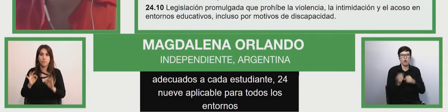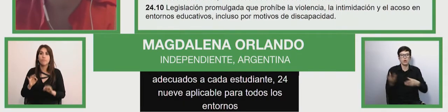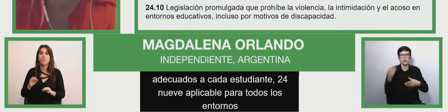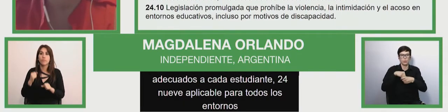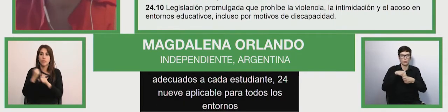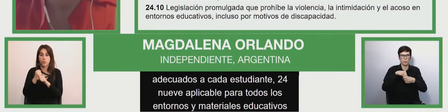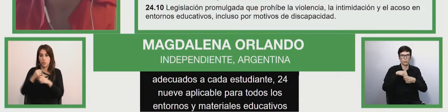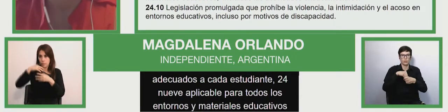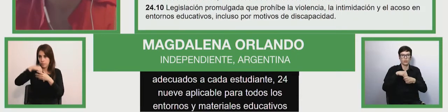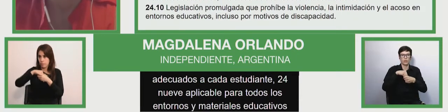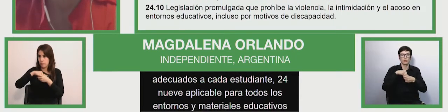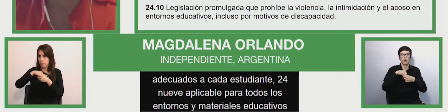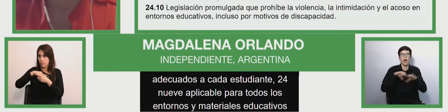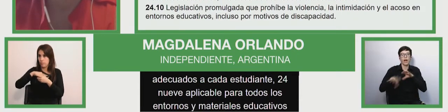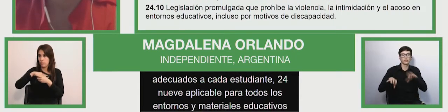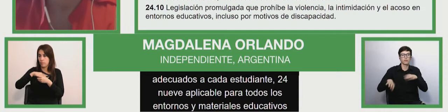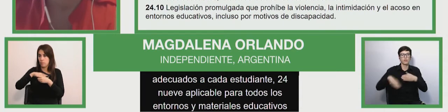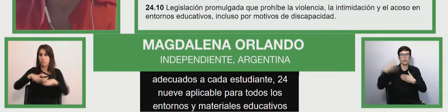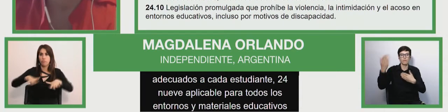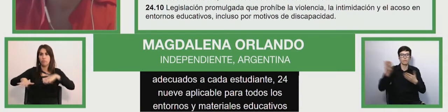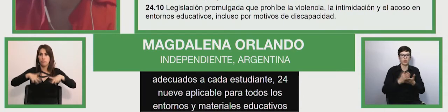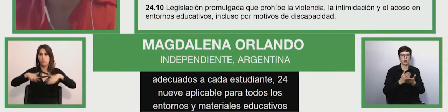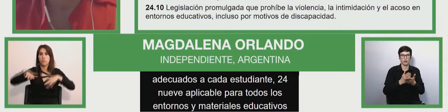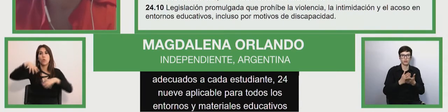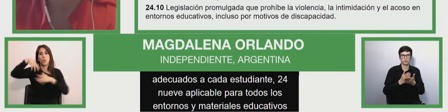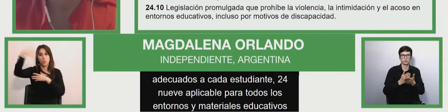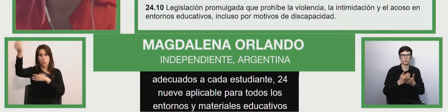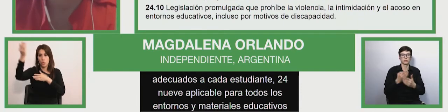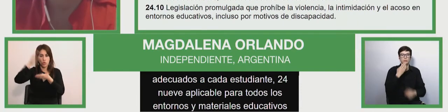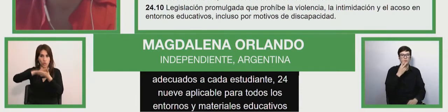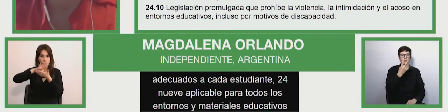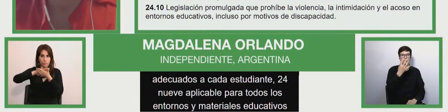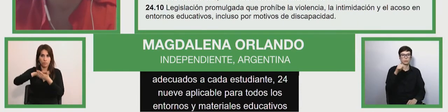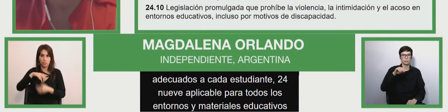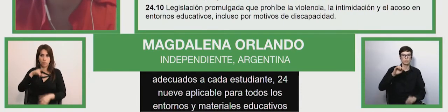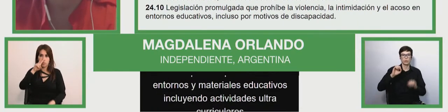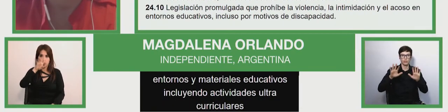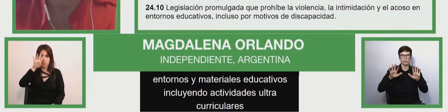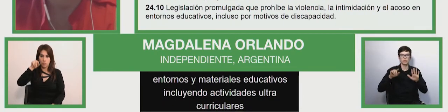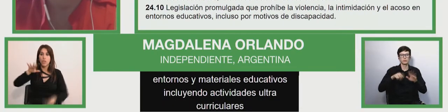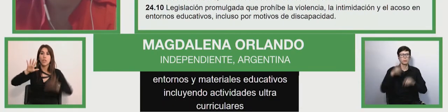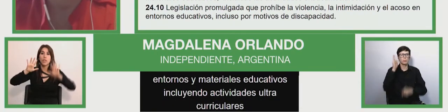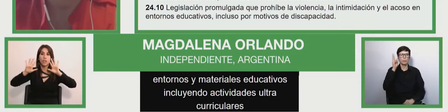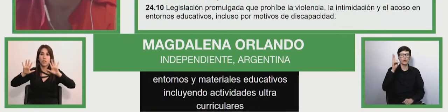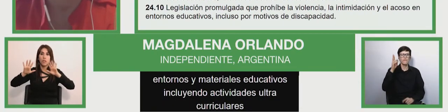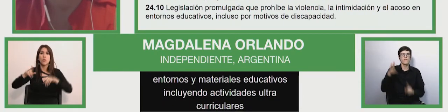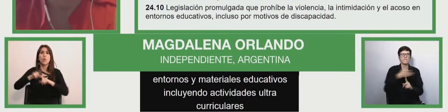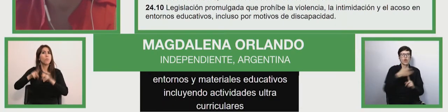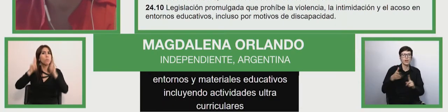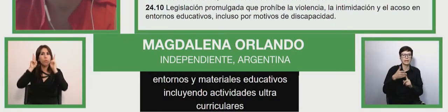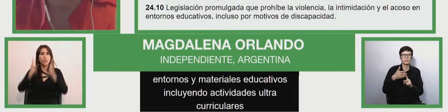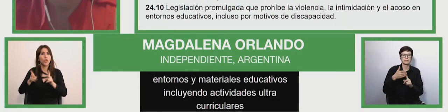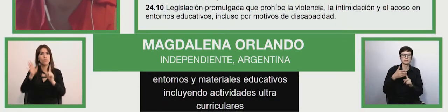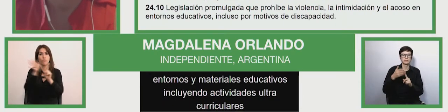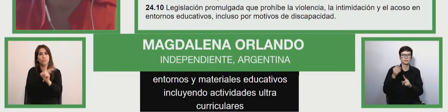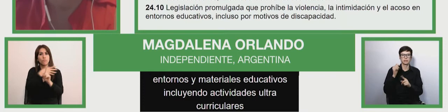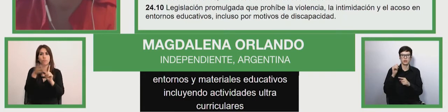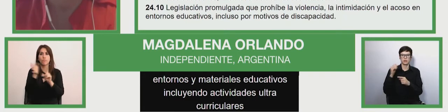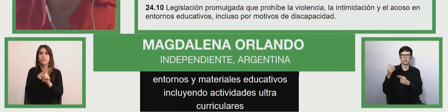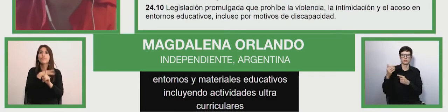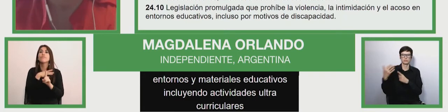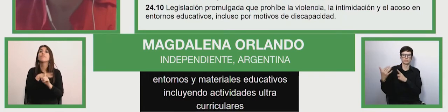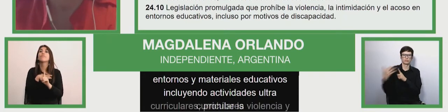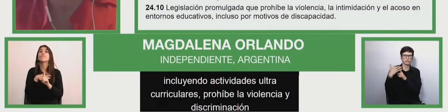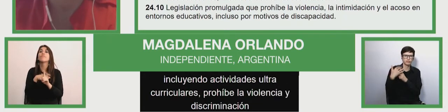activities 24 10 legislation promoted that prohibits the violence intimidation and and educational